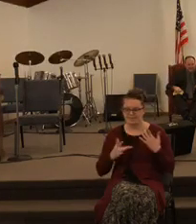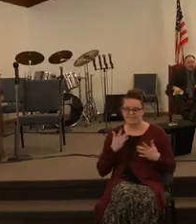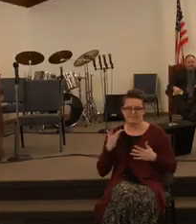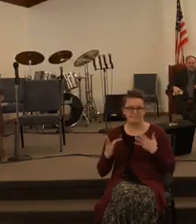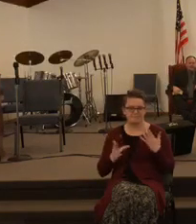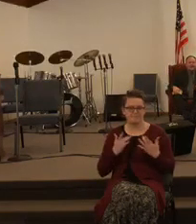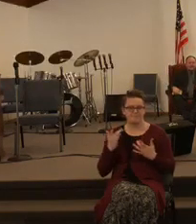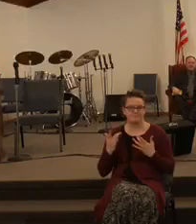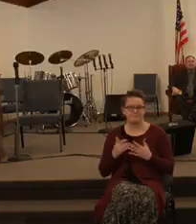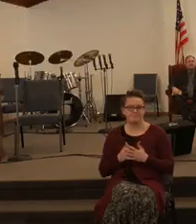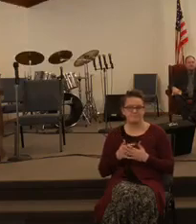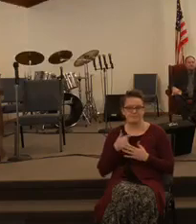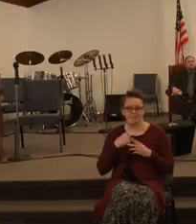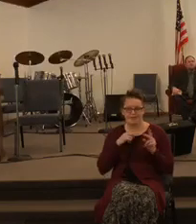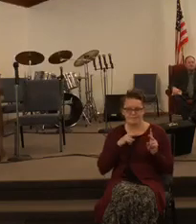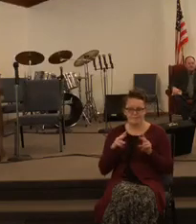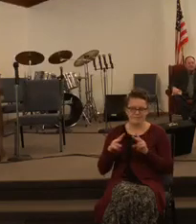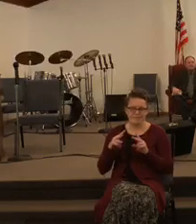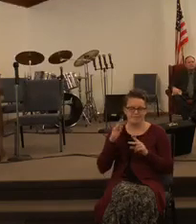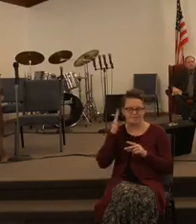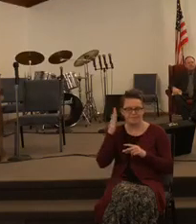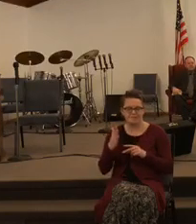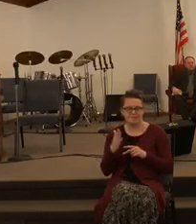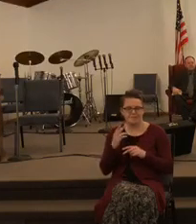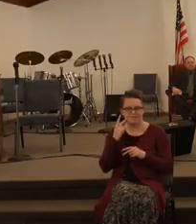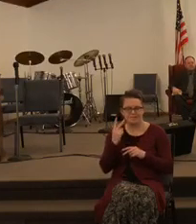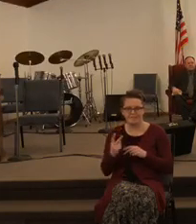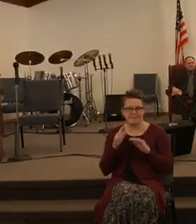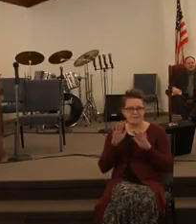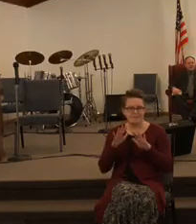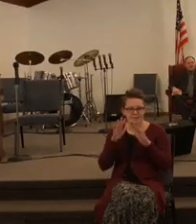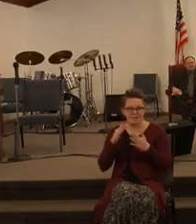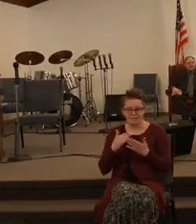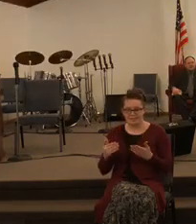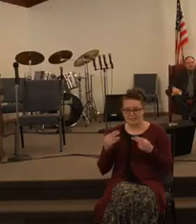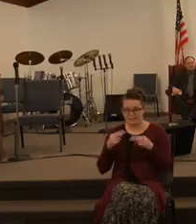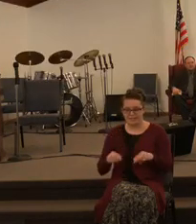looking forward to seeing great things happen here